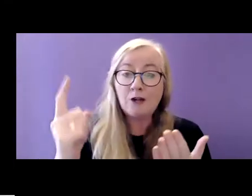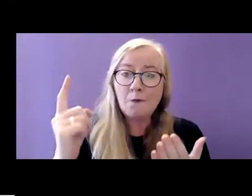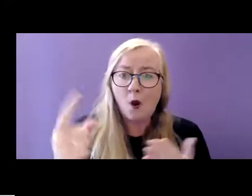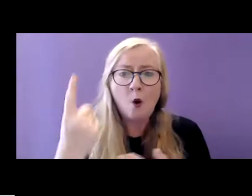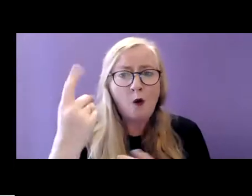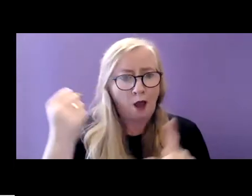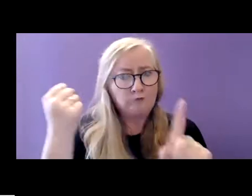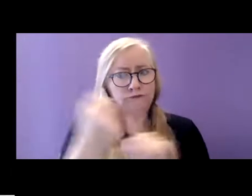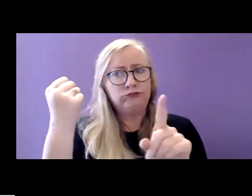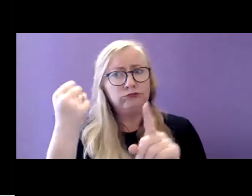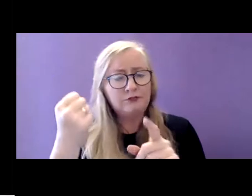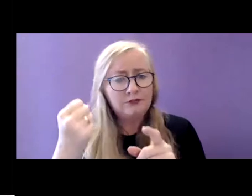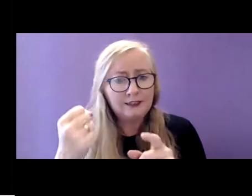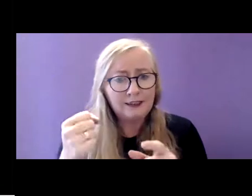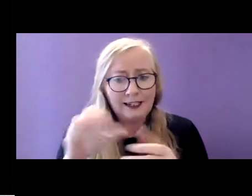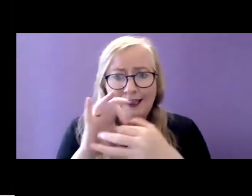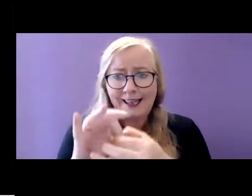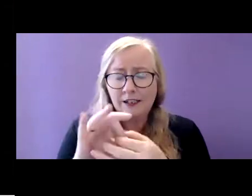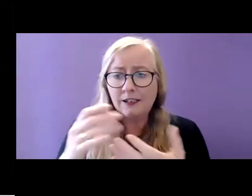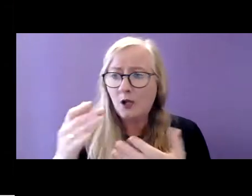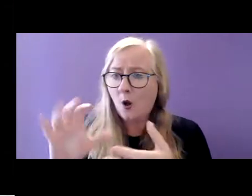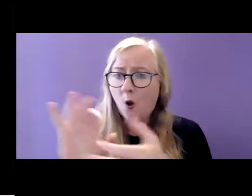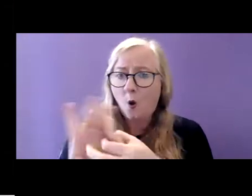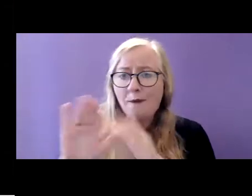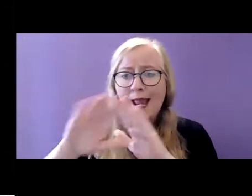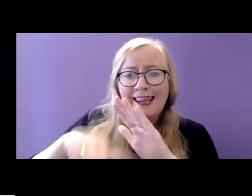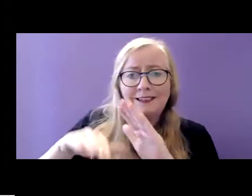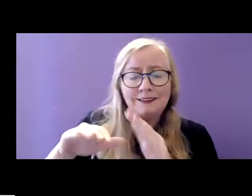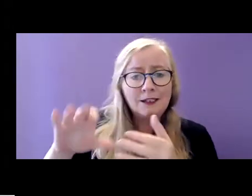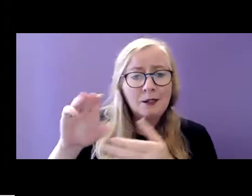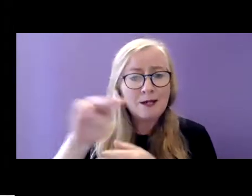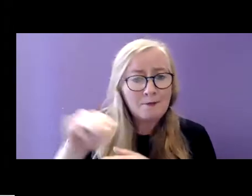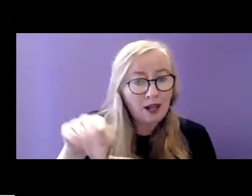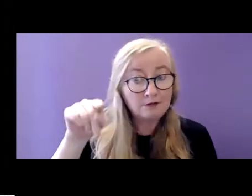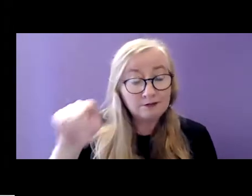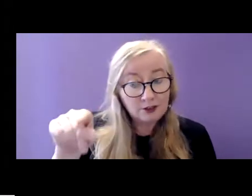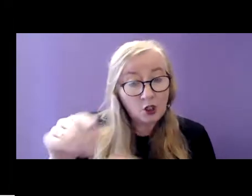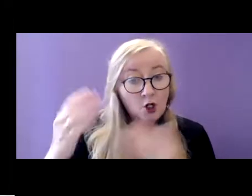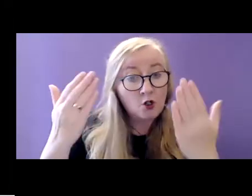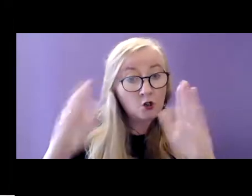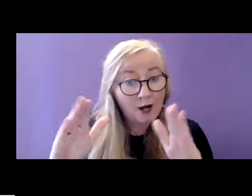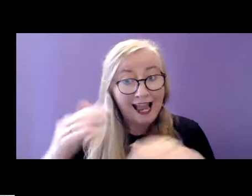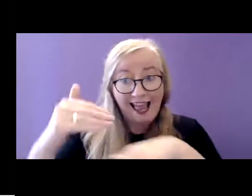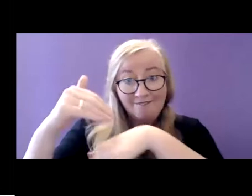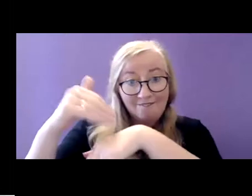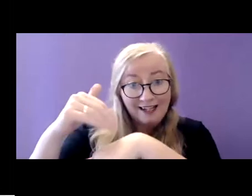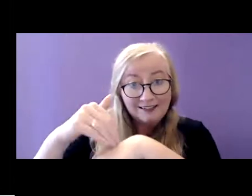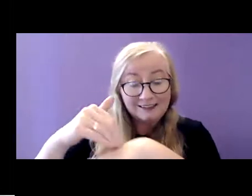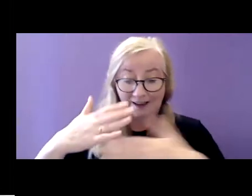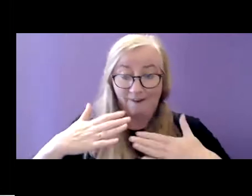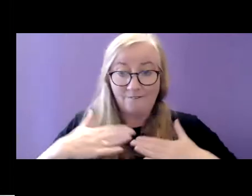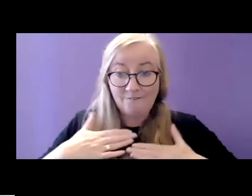features of the profile of homeless people in Ireland is the extent to which they are affected by physical